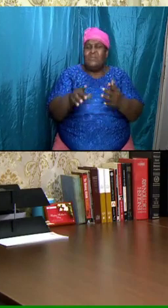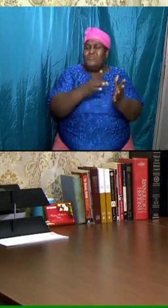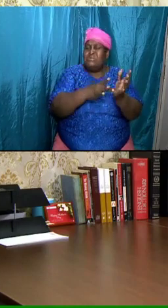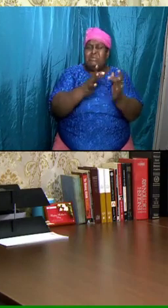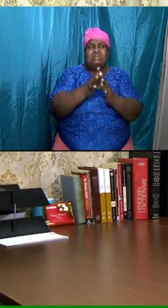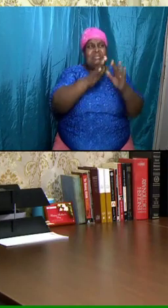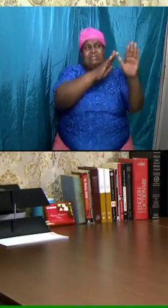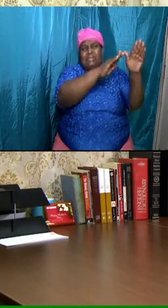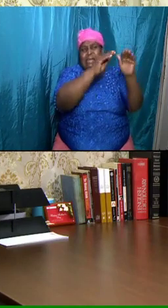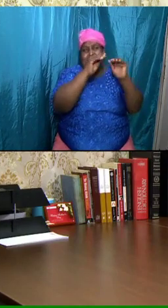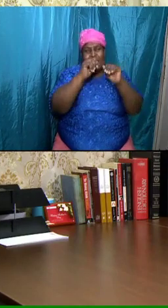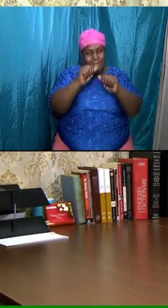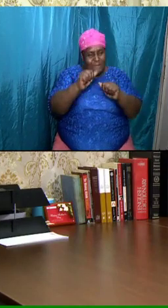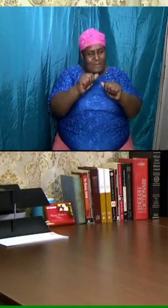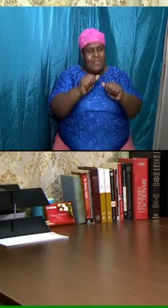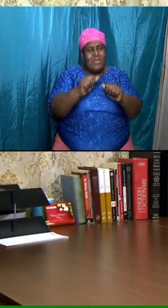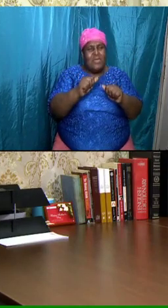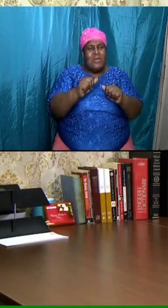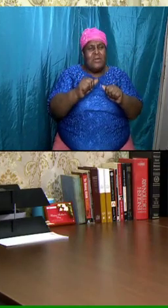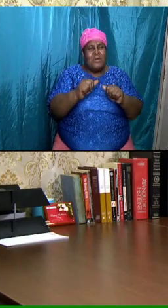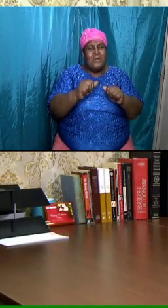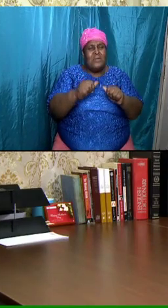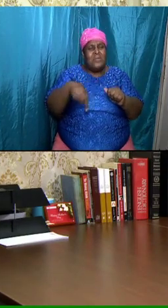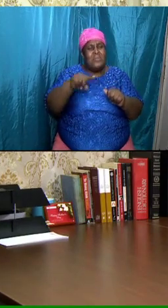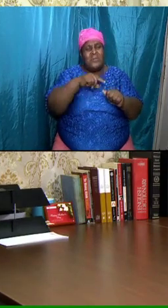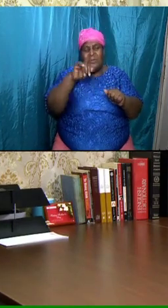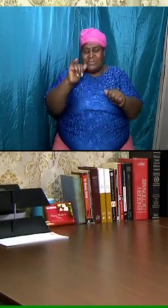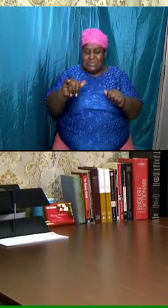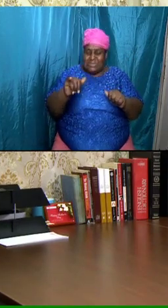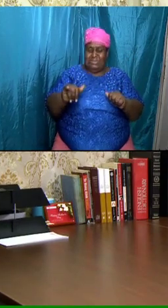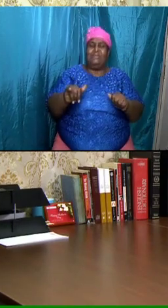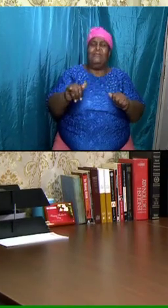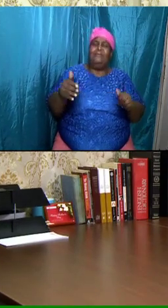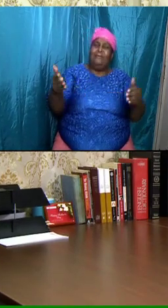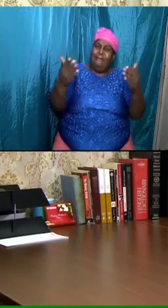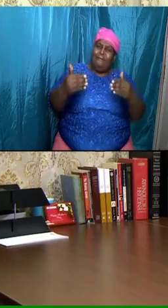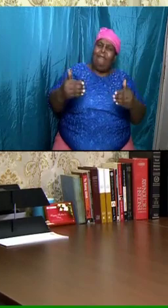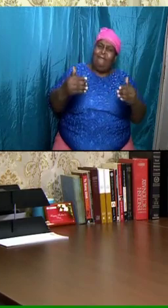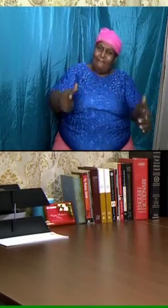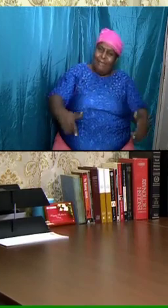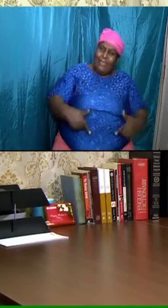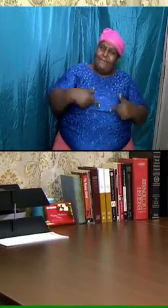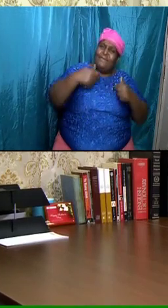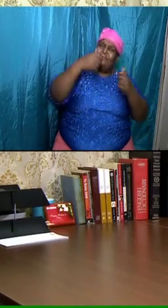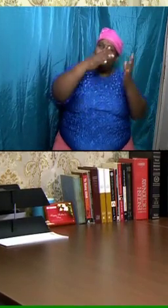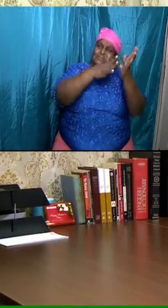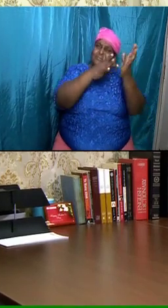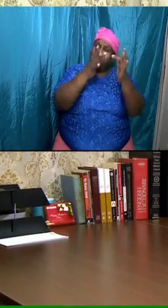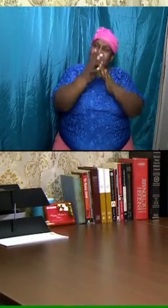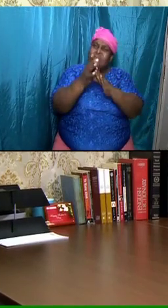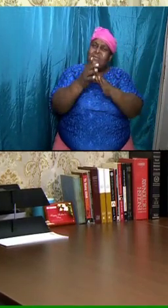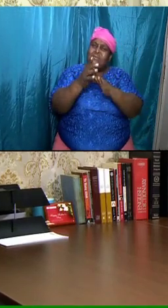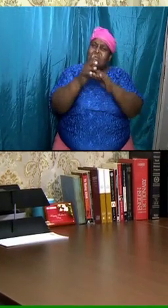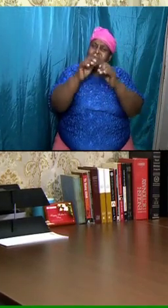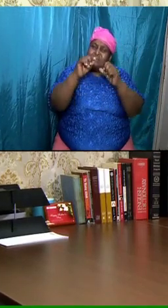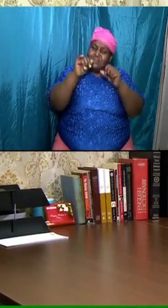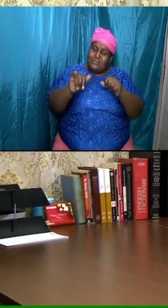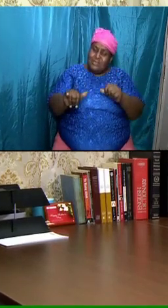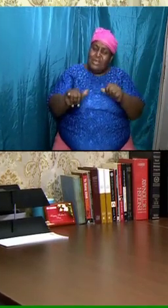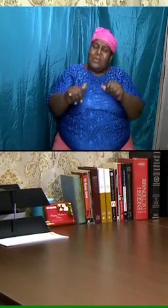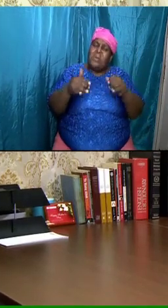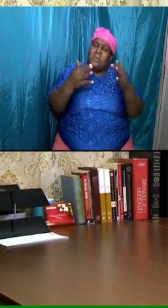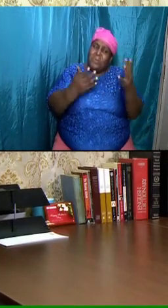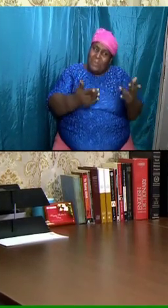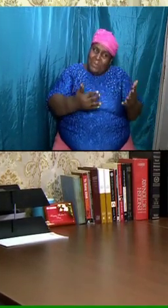and we are still engaged and we are here brothers and sisters right now waiting literally